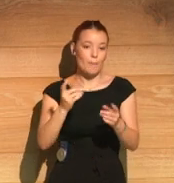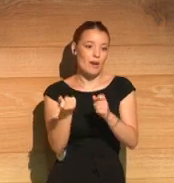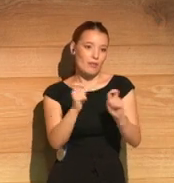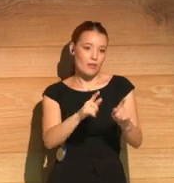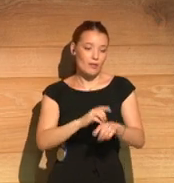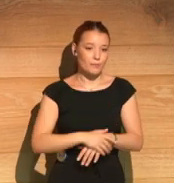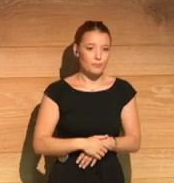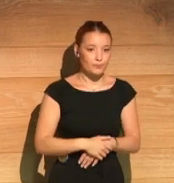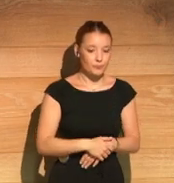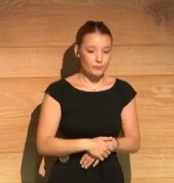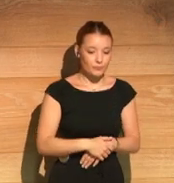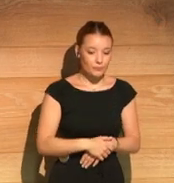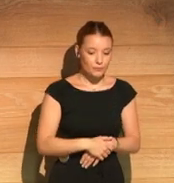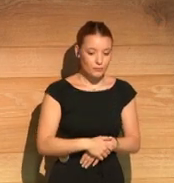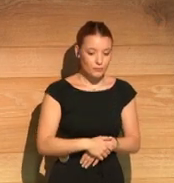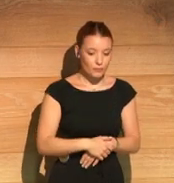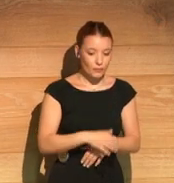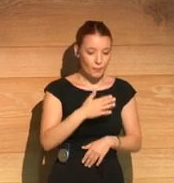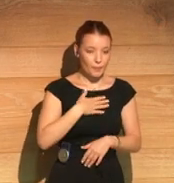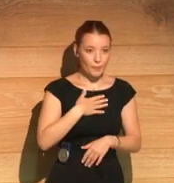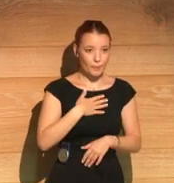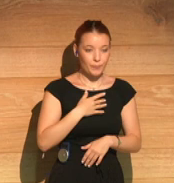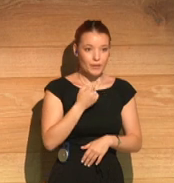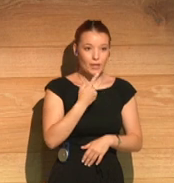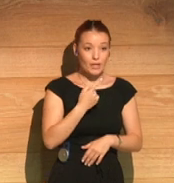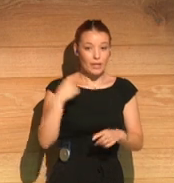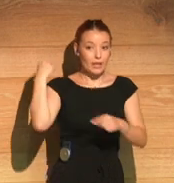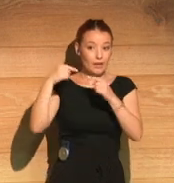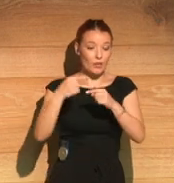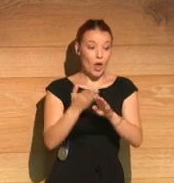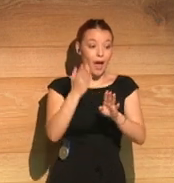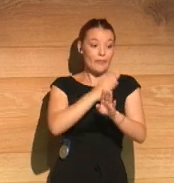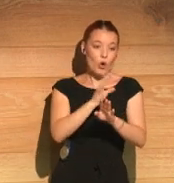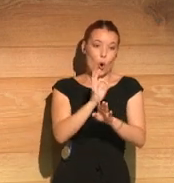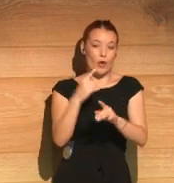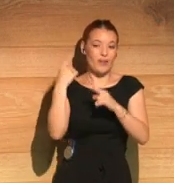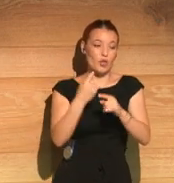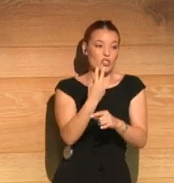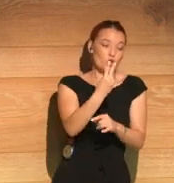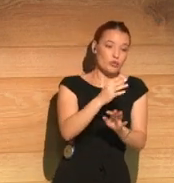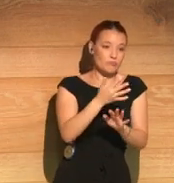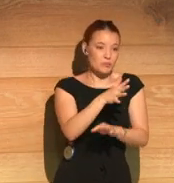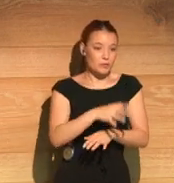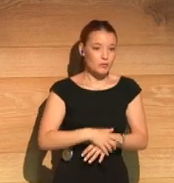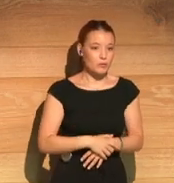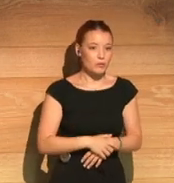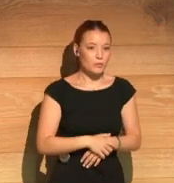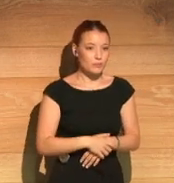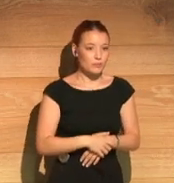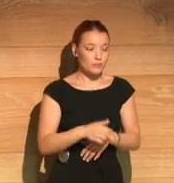that generation really before my own, maybe two generations even before my own, going through those struggles,